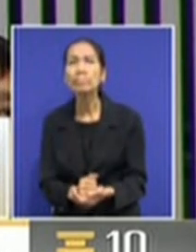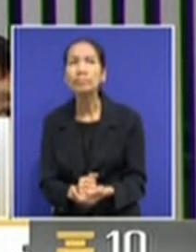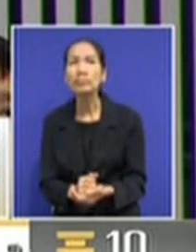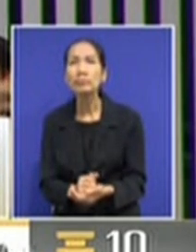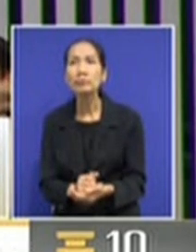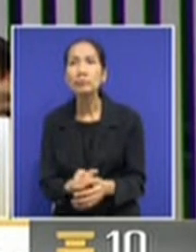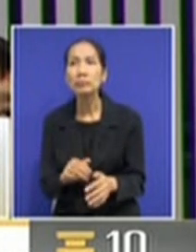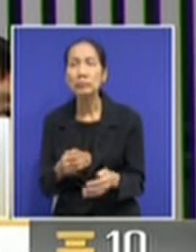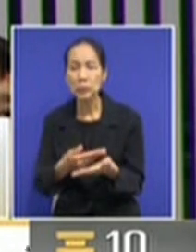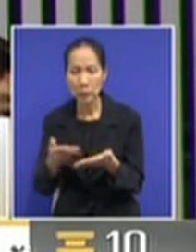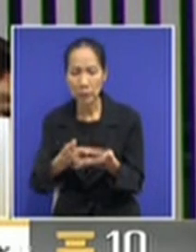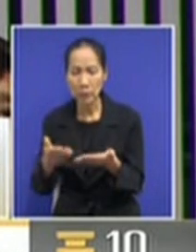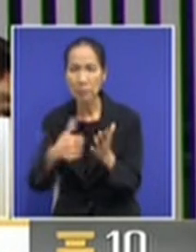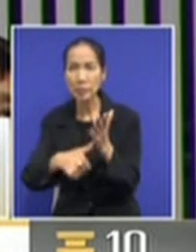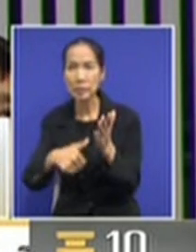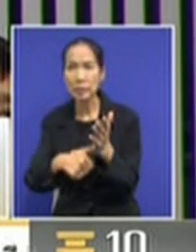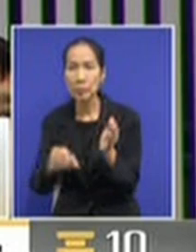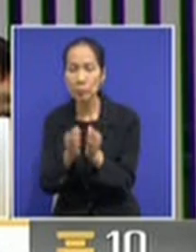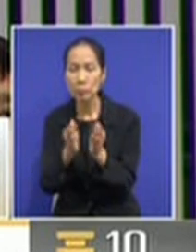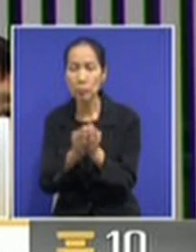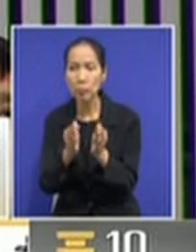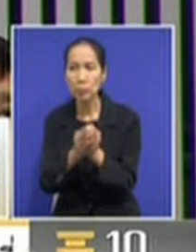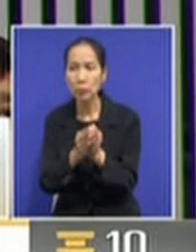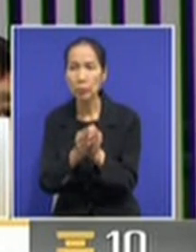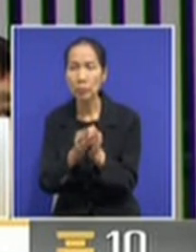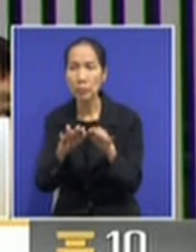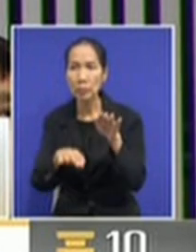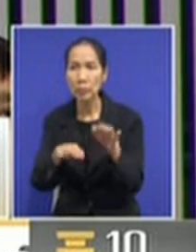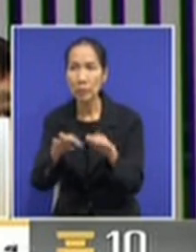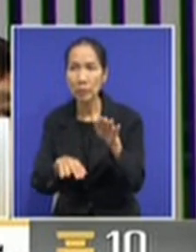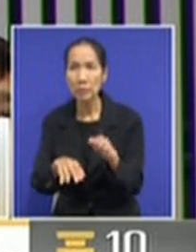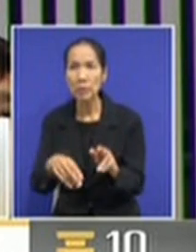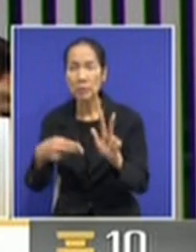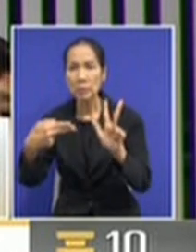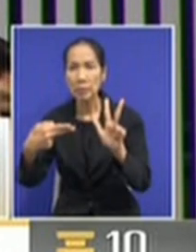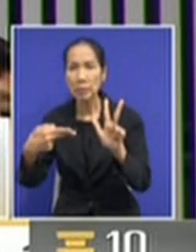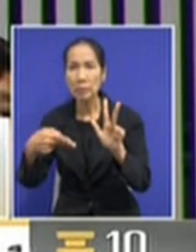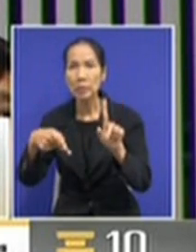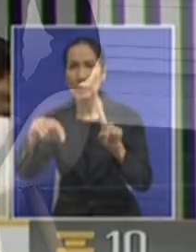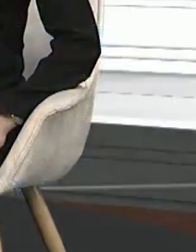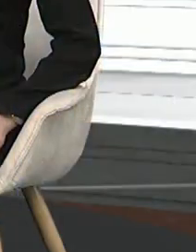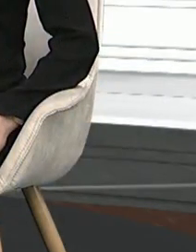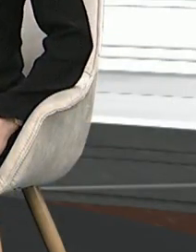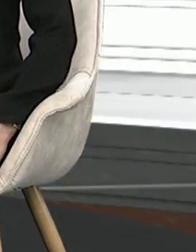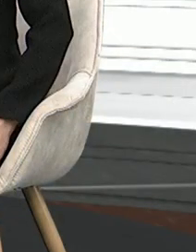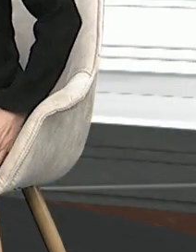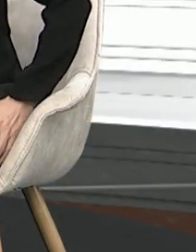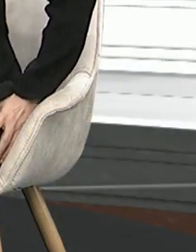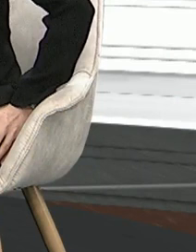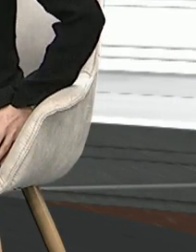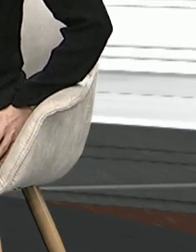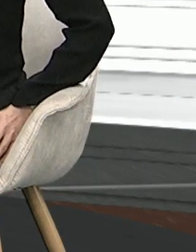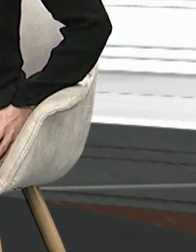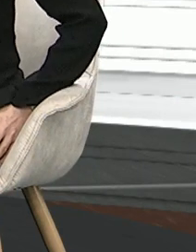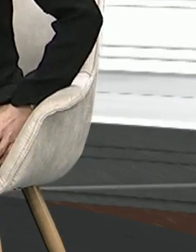back with more outcome, more wrap-up. And hopefully things will be clear before midnight. Yes. Yes.